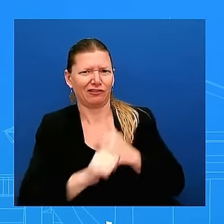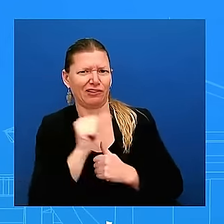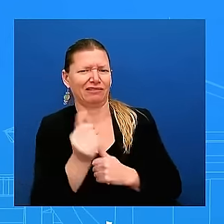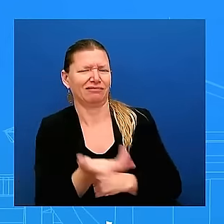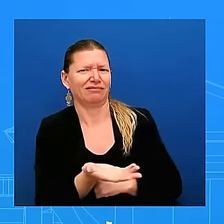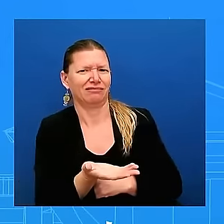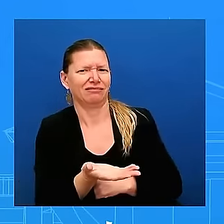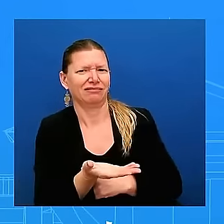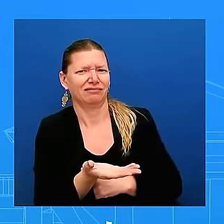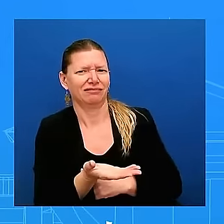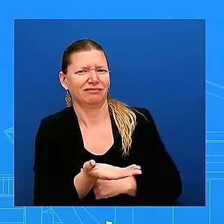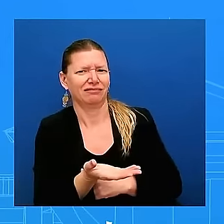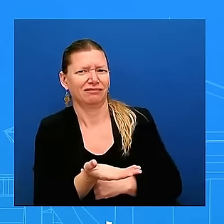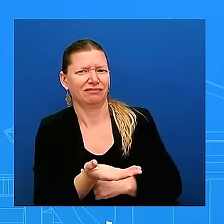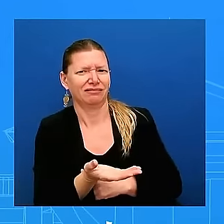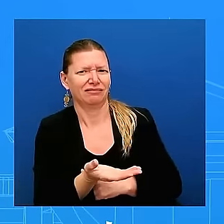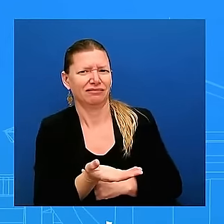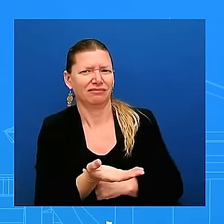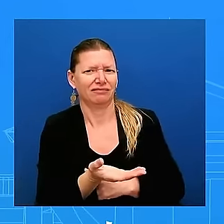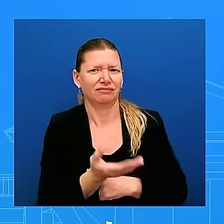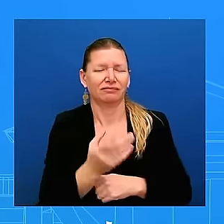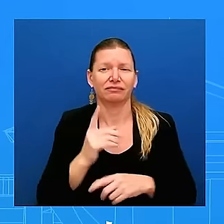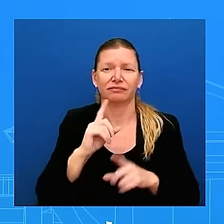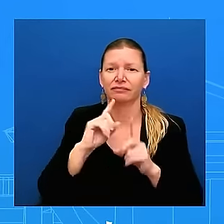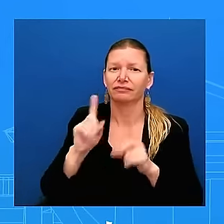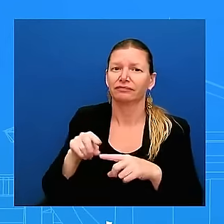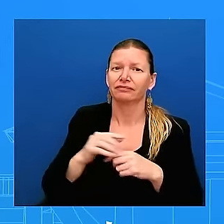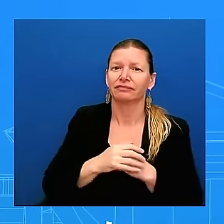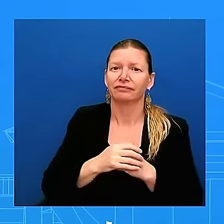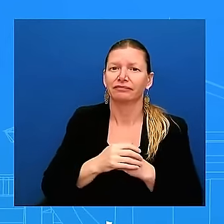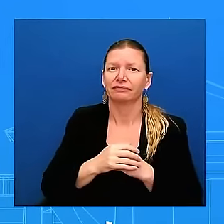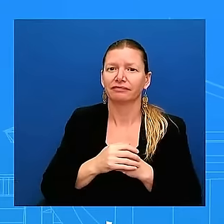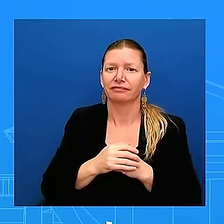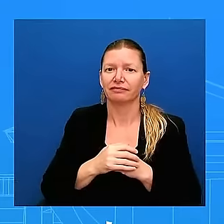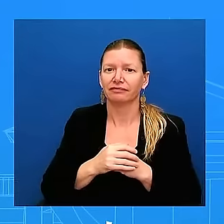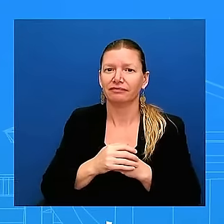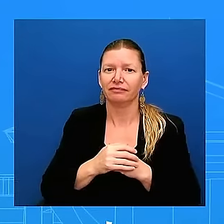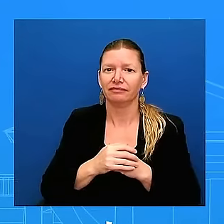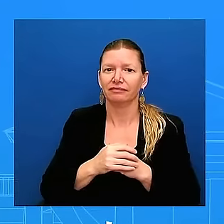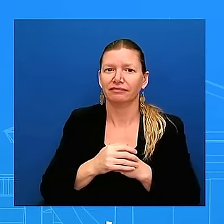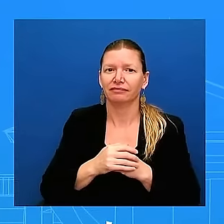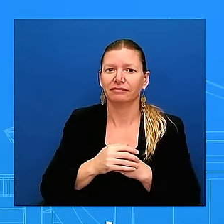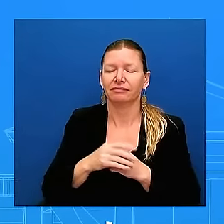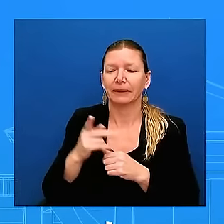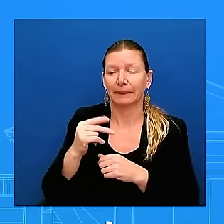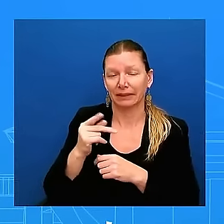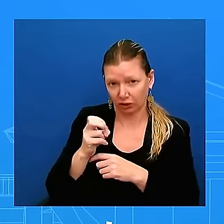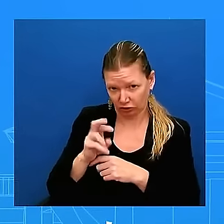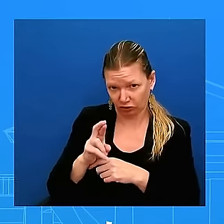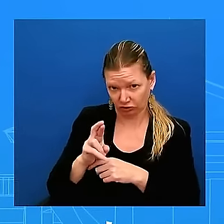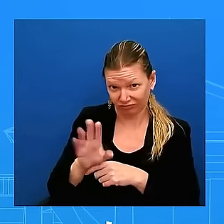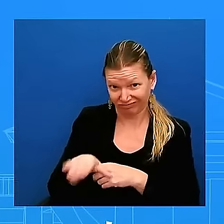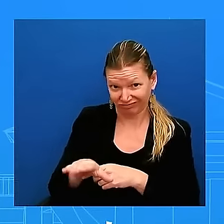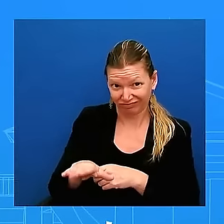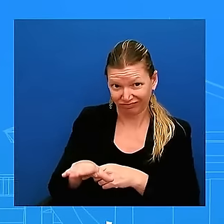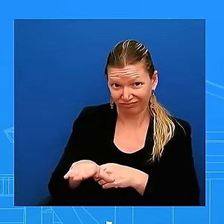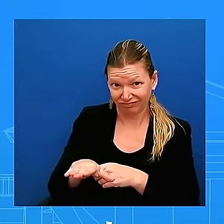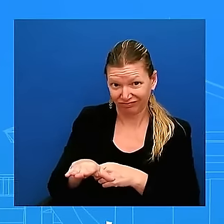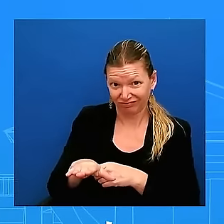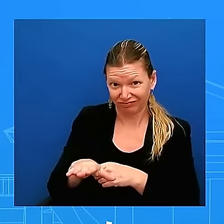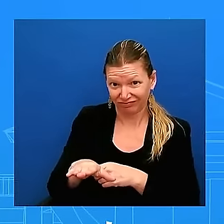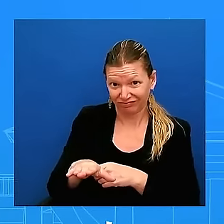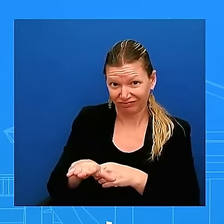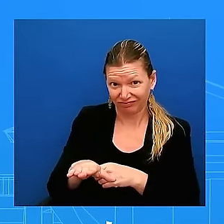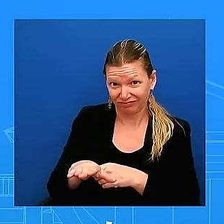peter if anything from this administration uh i actually completely disagree with the premise of your